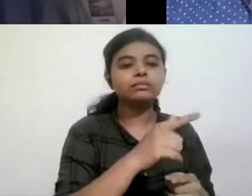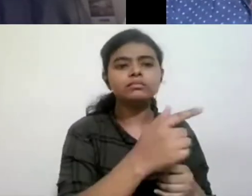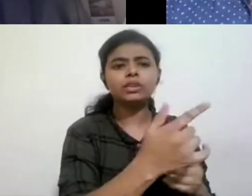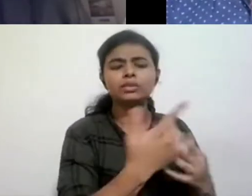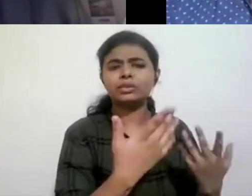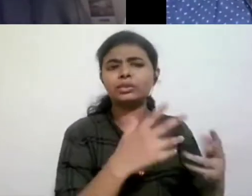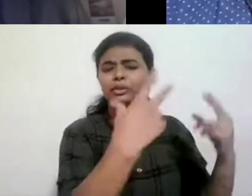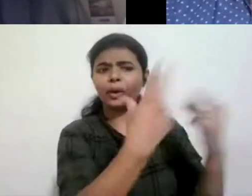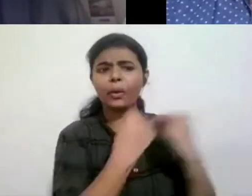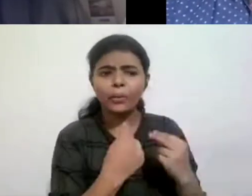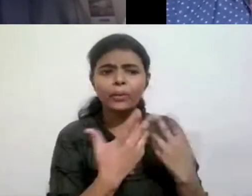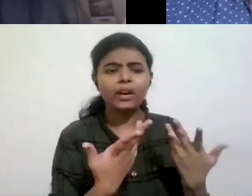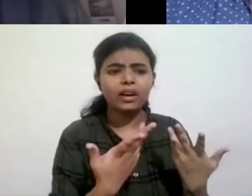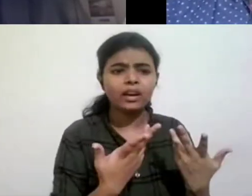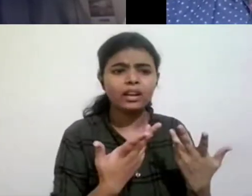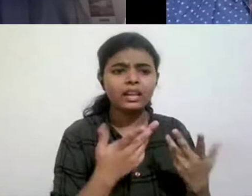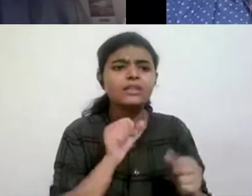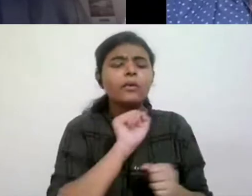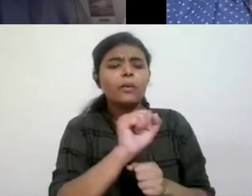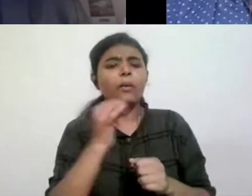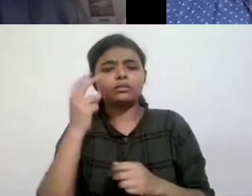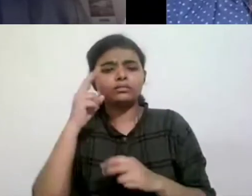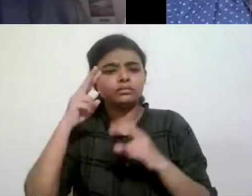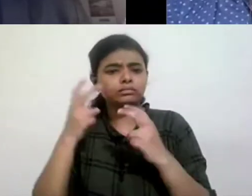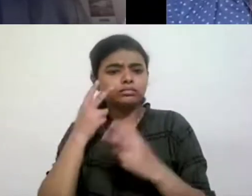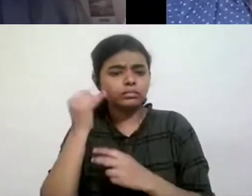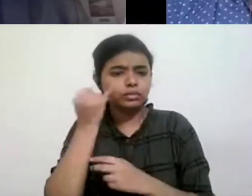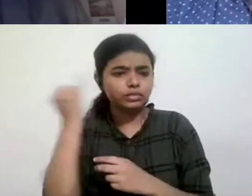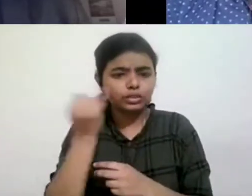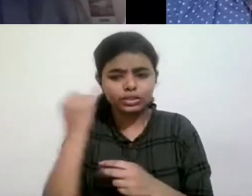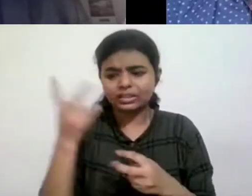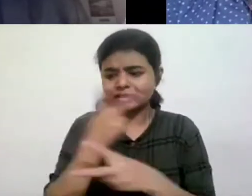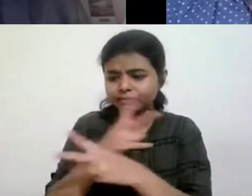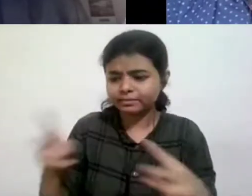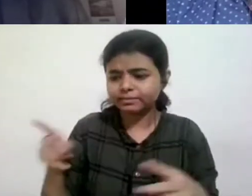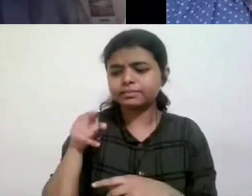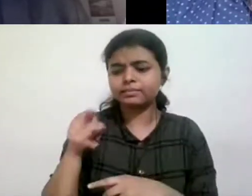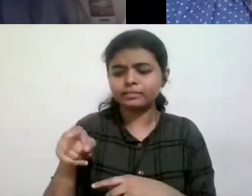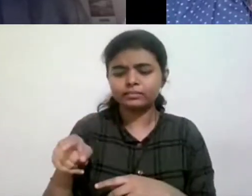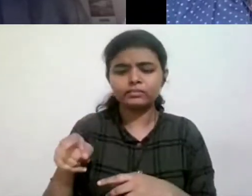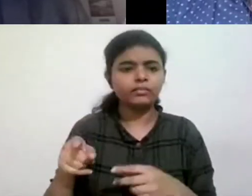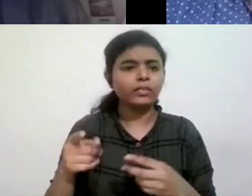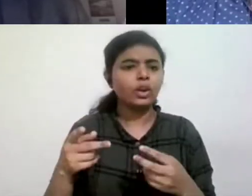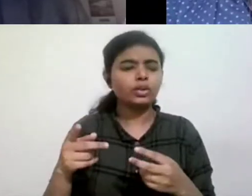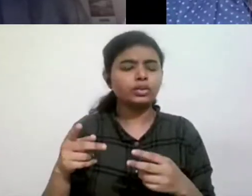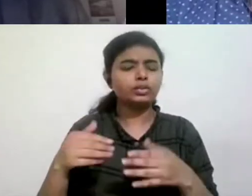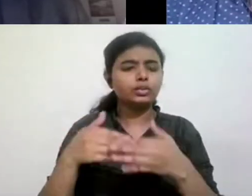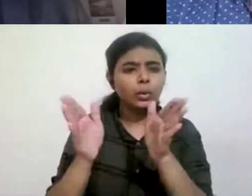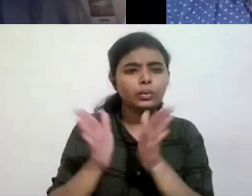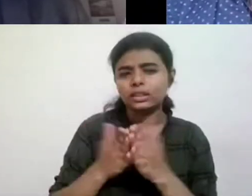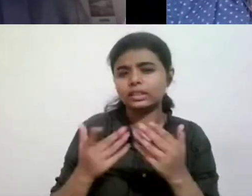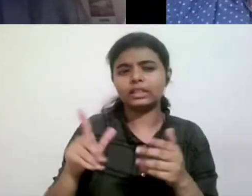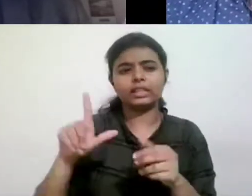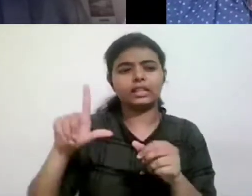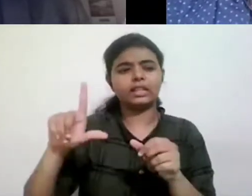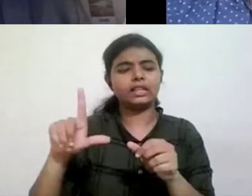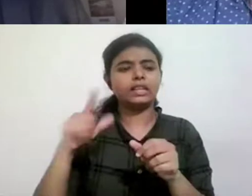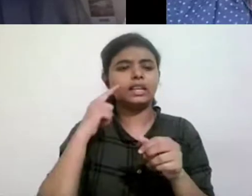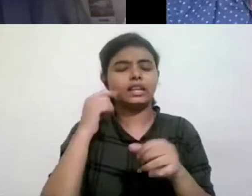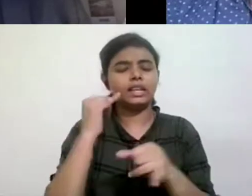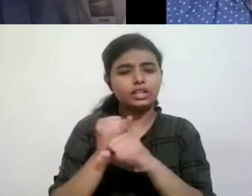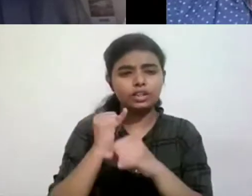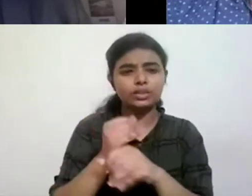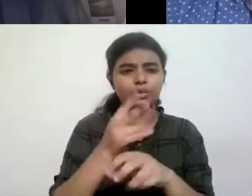her, his, uh, contribution towards, uh, total institution. Okay. So,